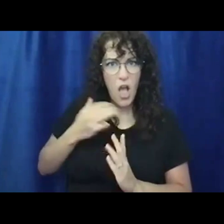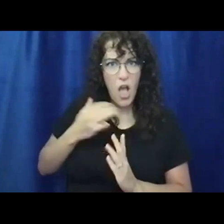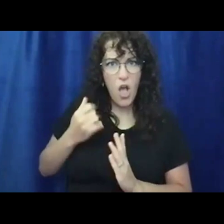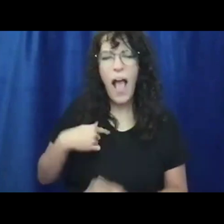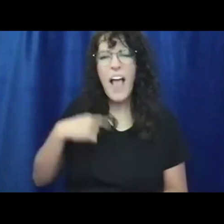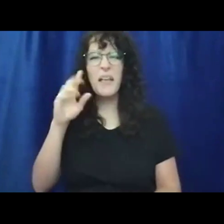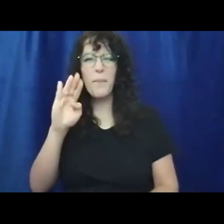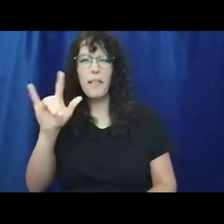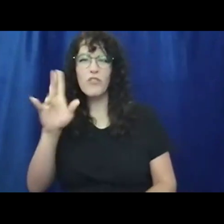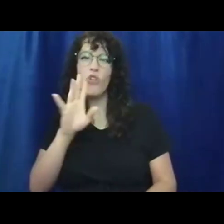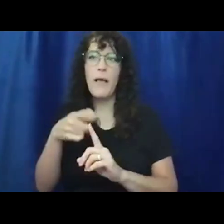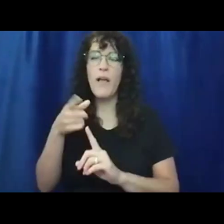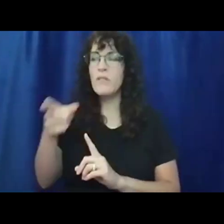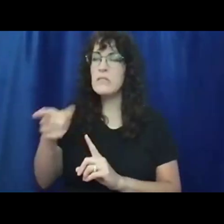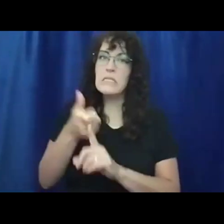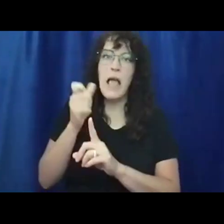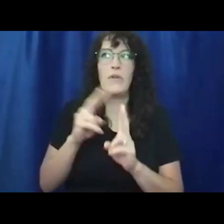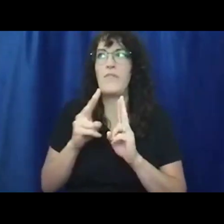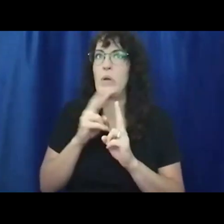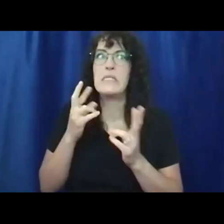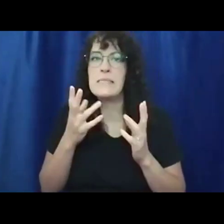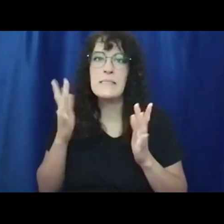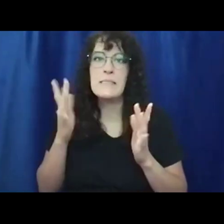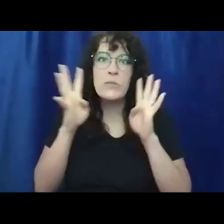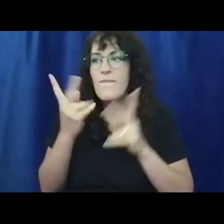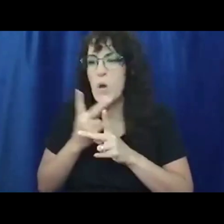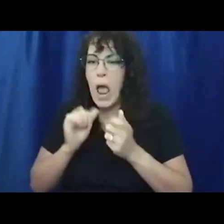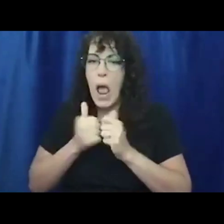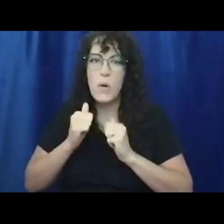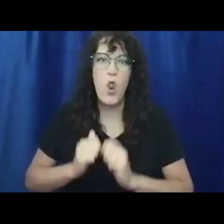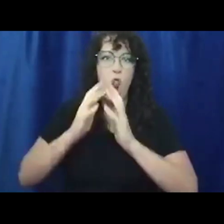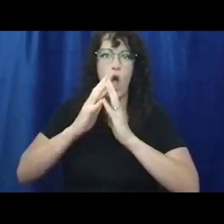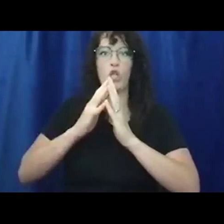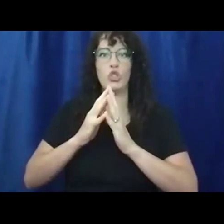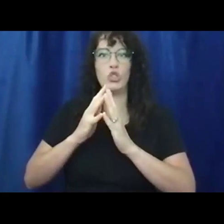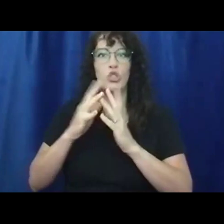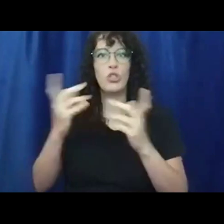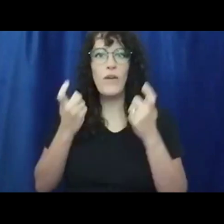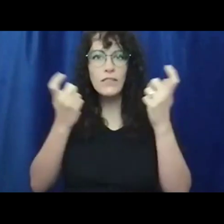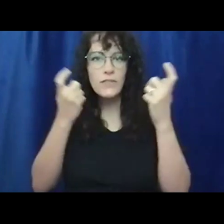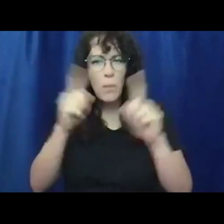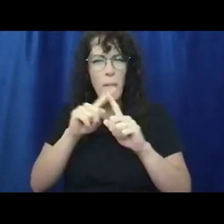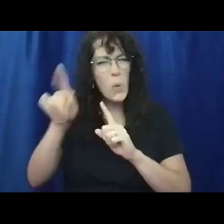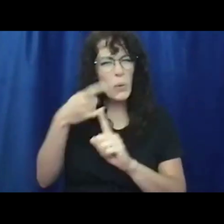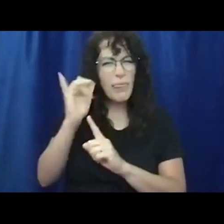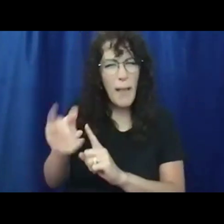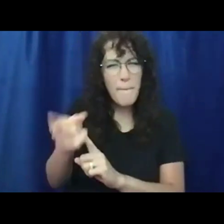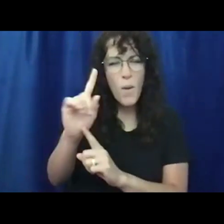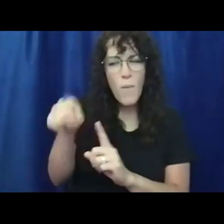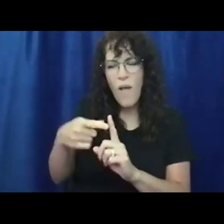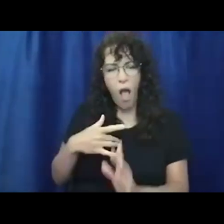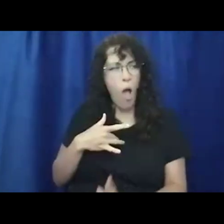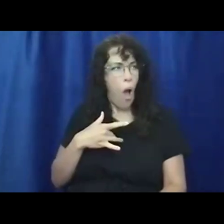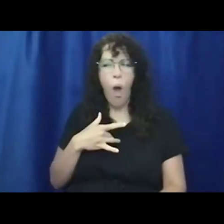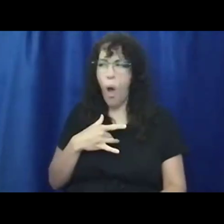resourceful he had to be initially to get the festival, you know, launched, but when was kind of that moment where it was like, Oh wait, I can